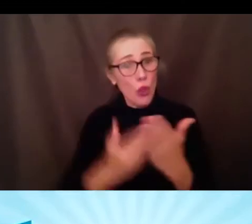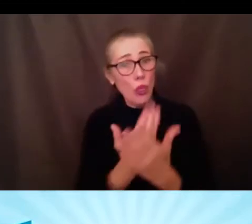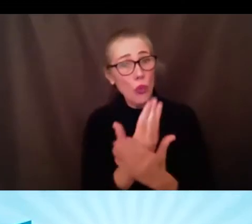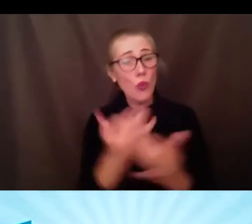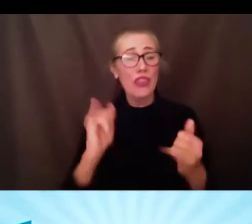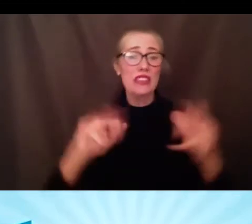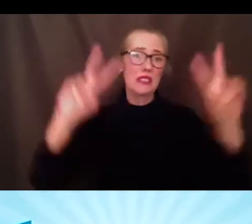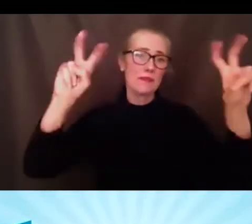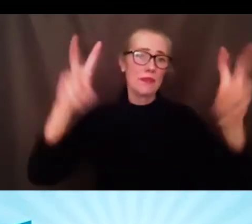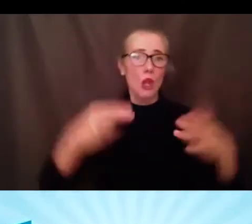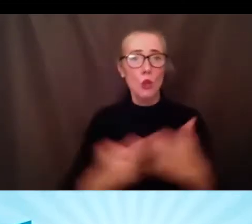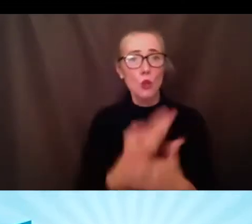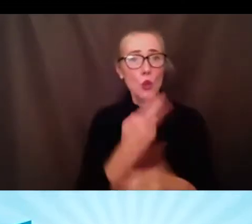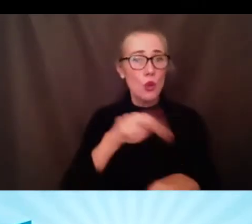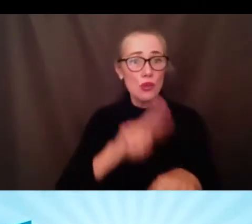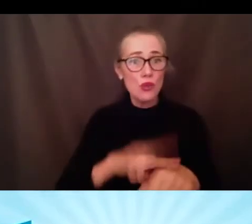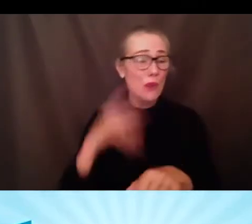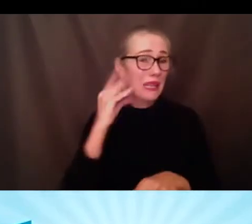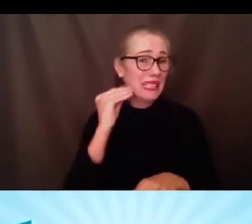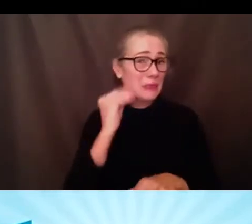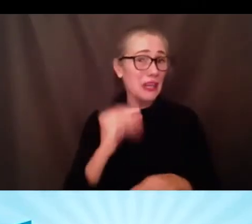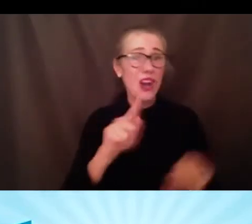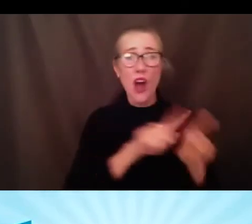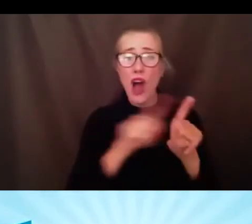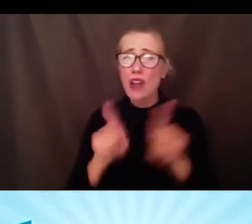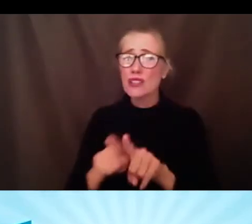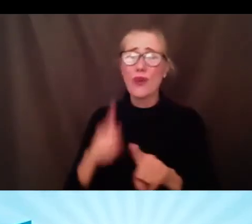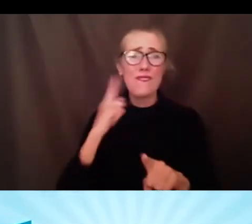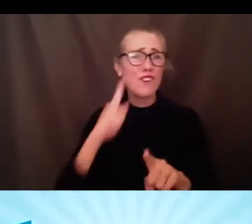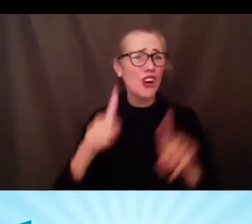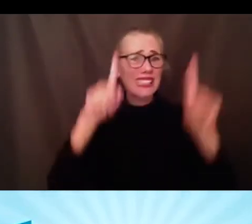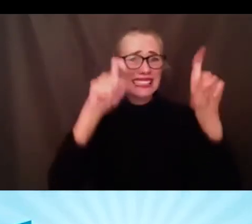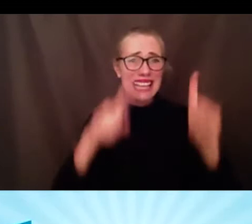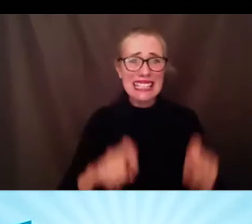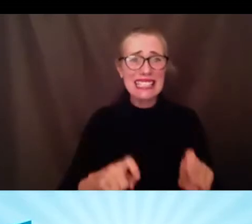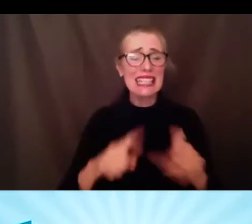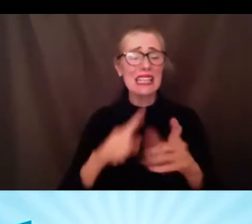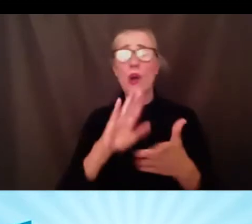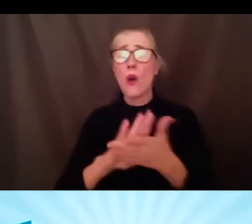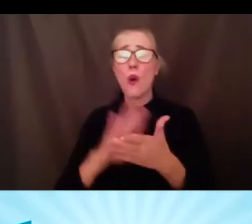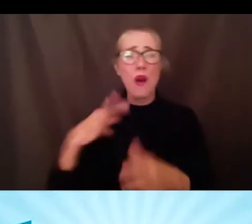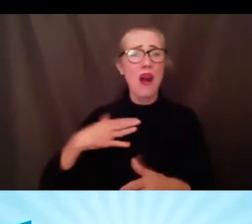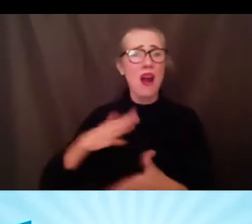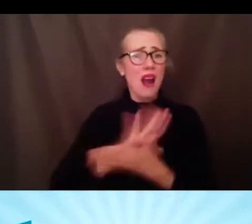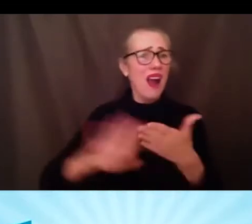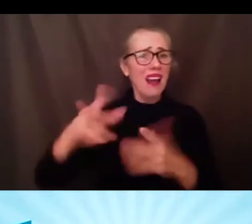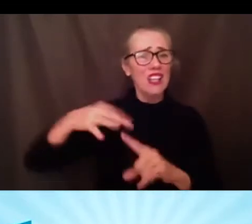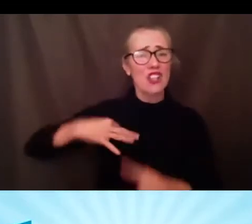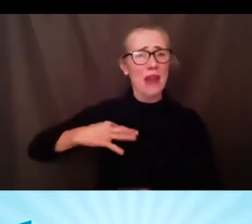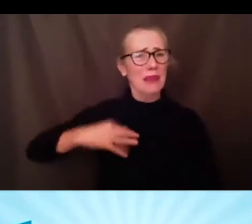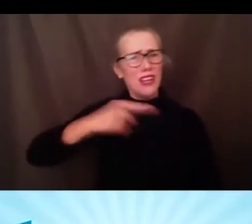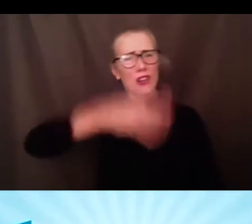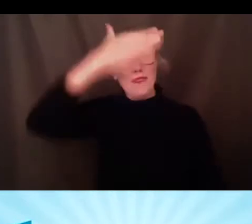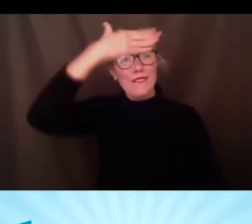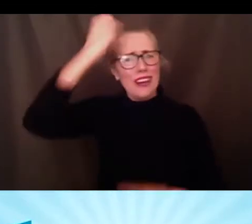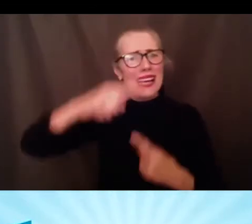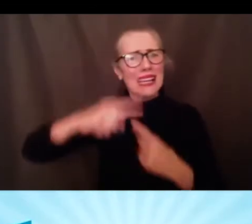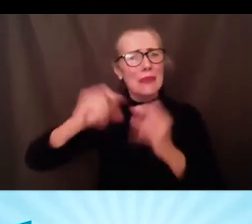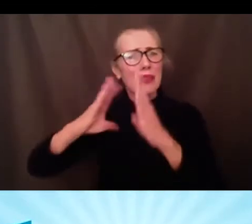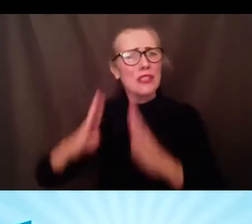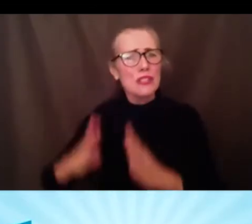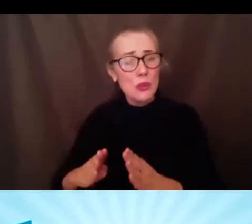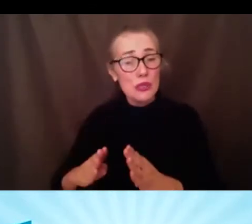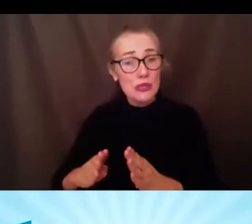been burdened with the most challenging course load testing and college application season they have been all but forgotten should the district